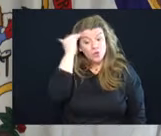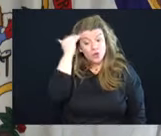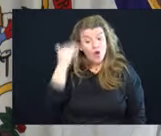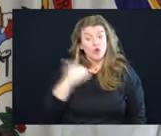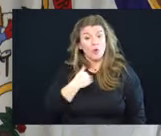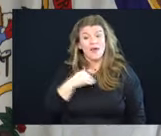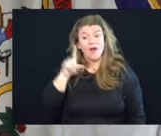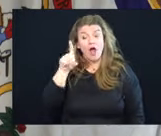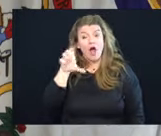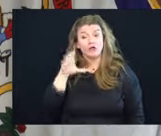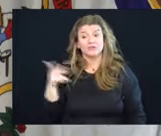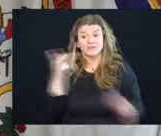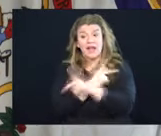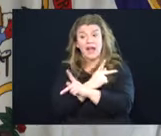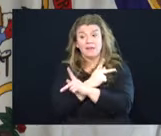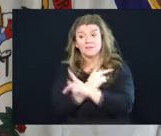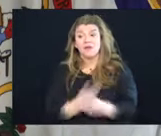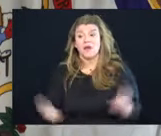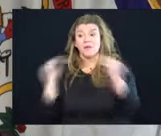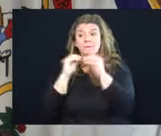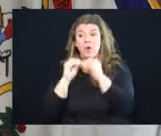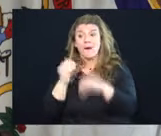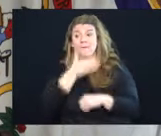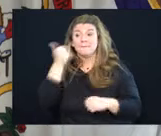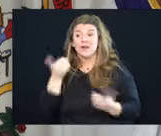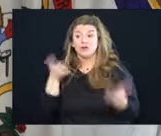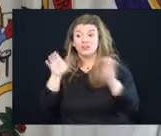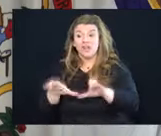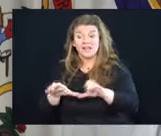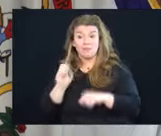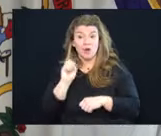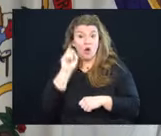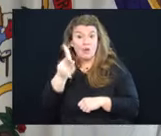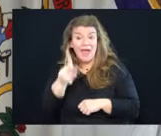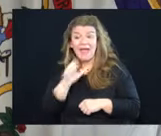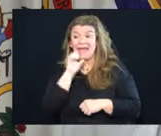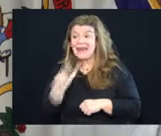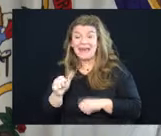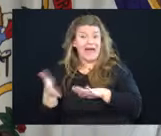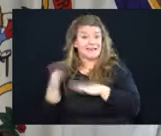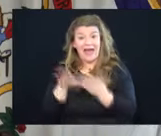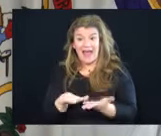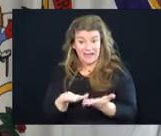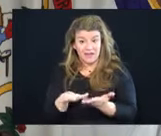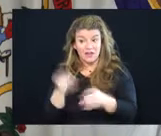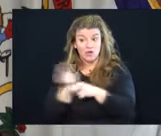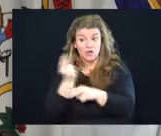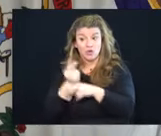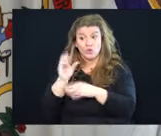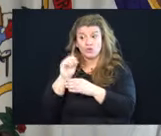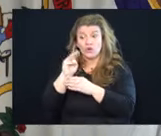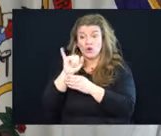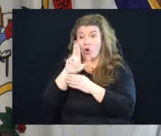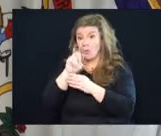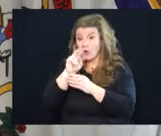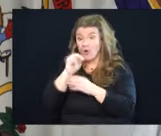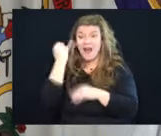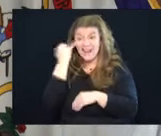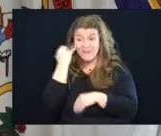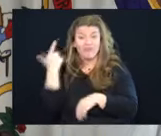hundred times greater chance of being okay and not dying from Omicron if you're vaccinated.